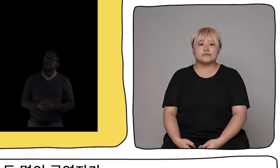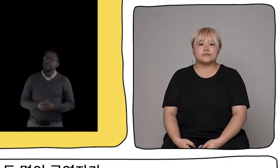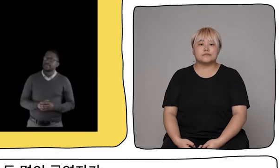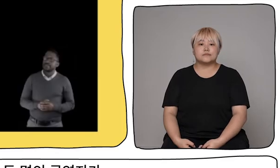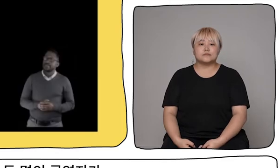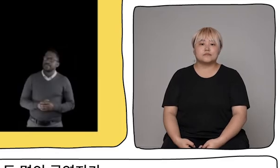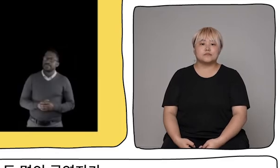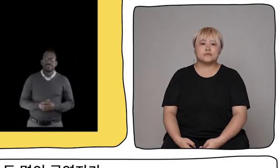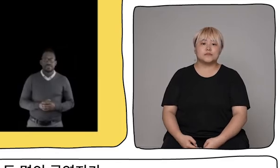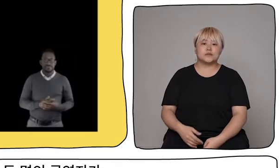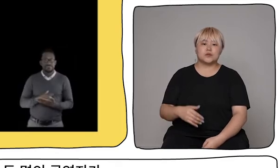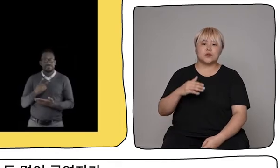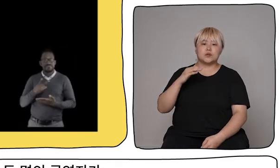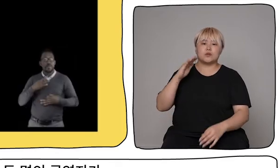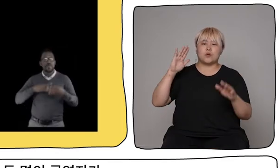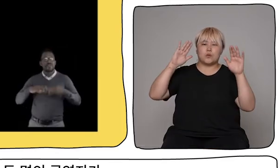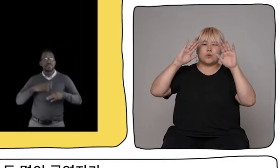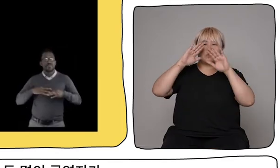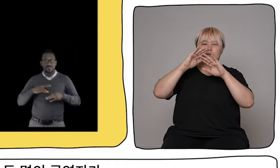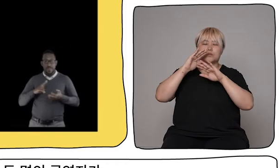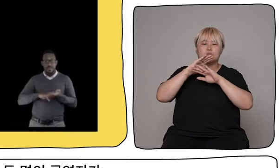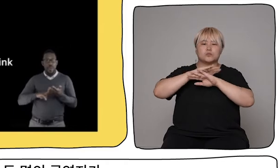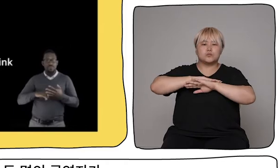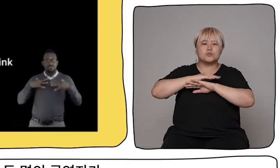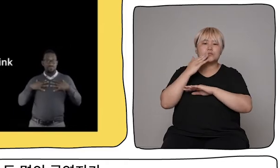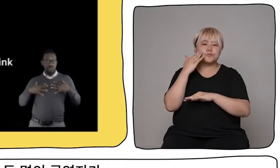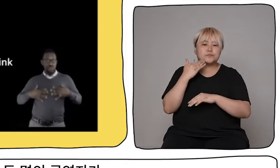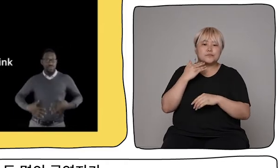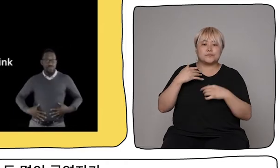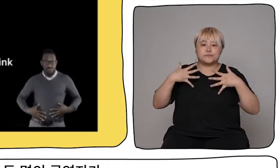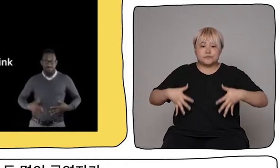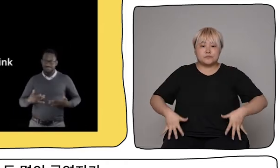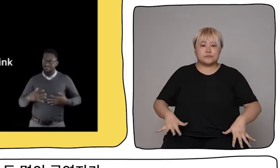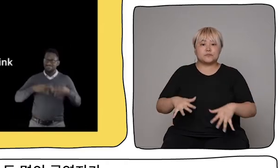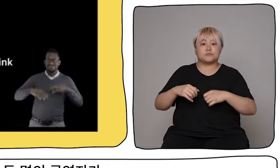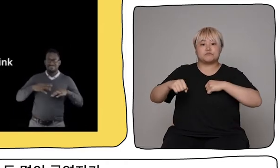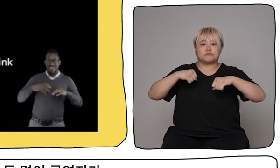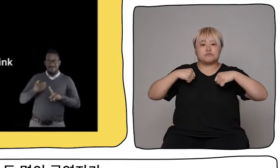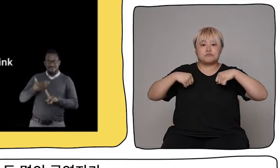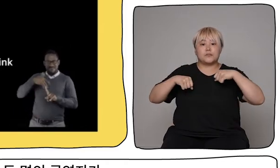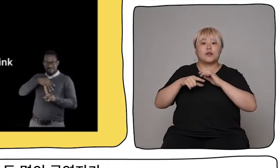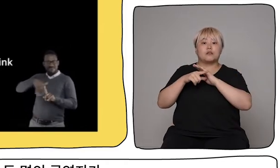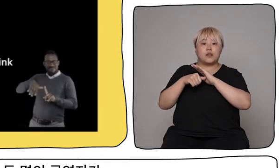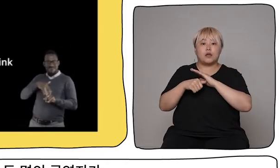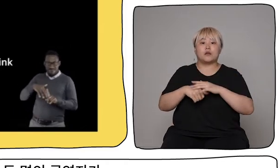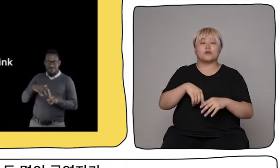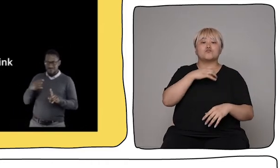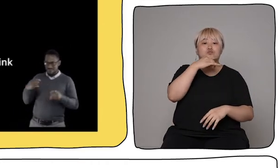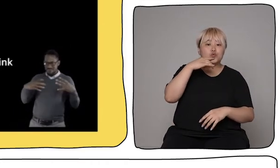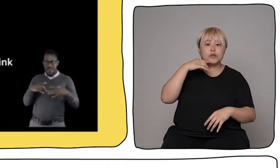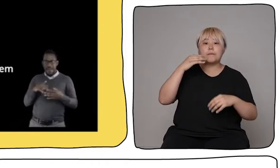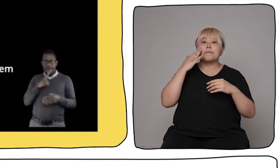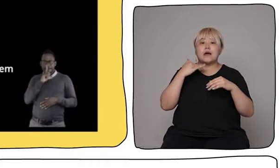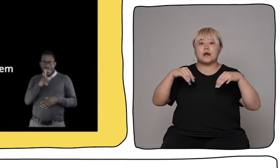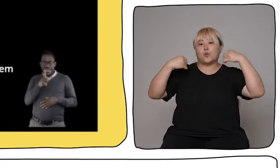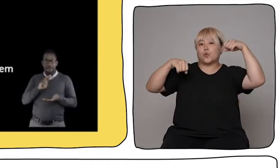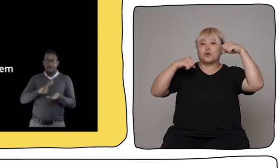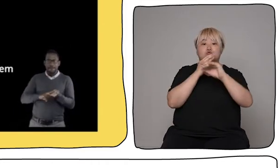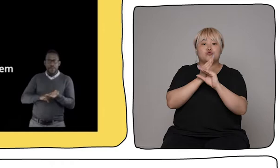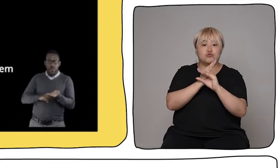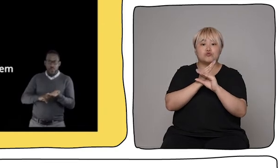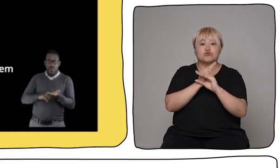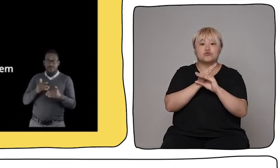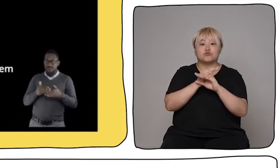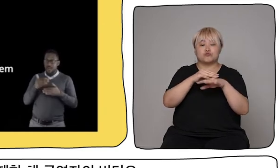Two performers both wearing navy jumpsuits are performing in front of a fabric background lit in pink and blue. In front of them is a special